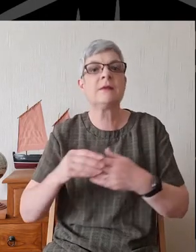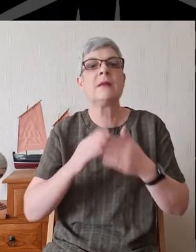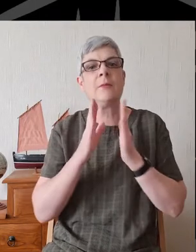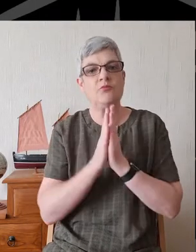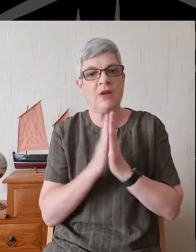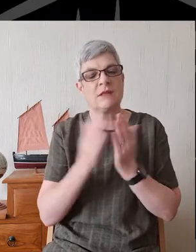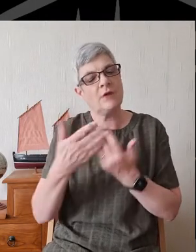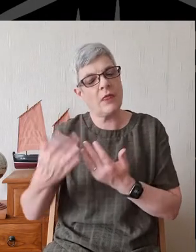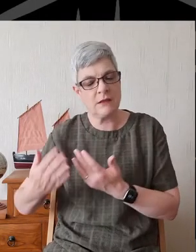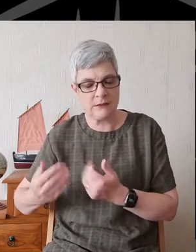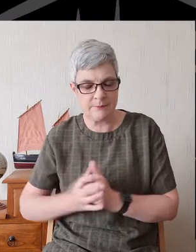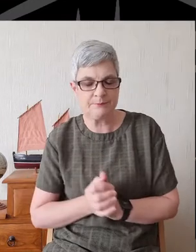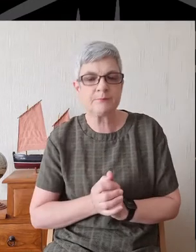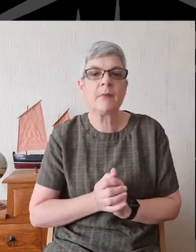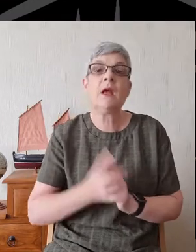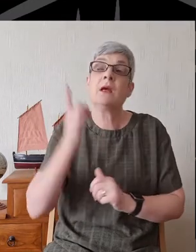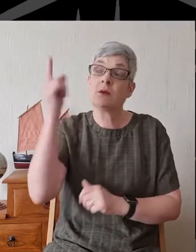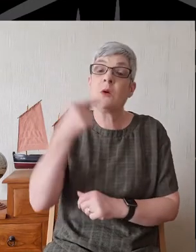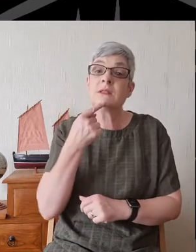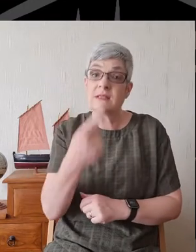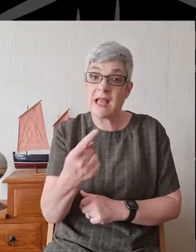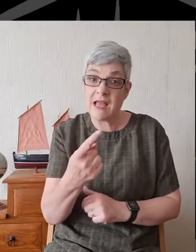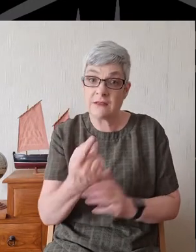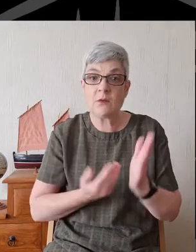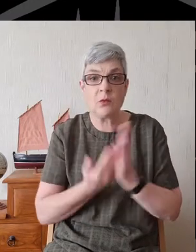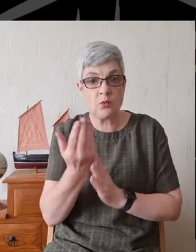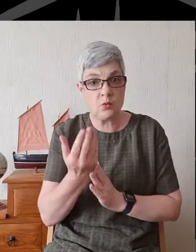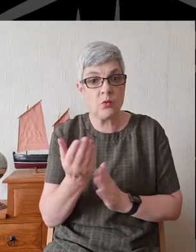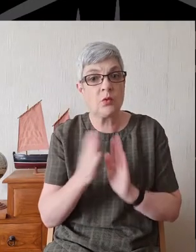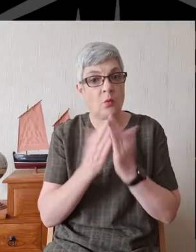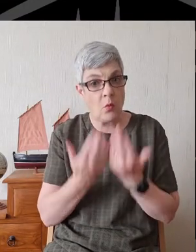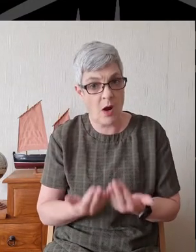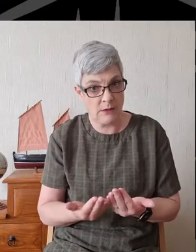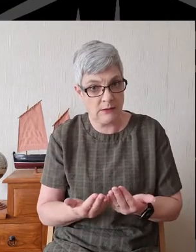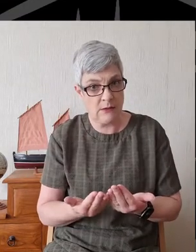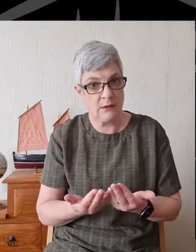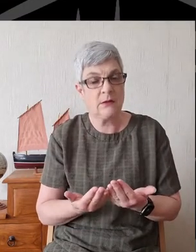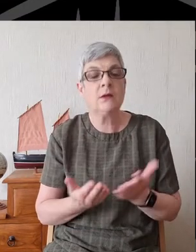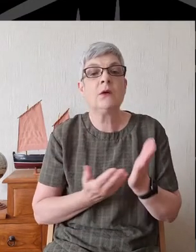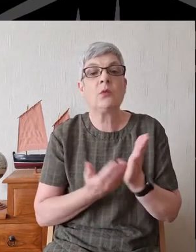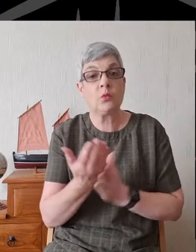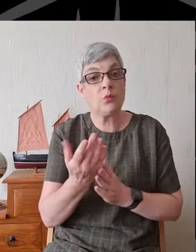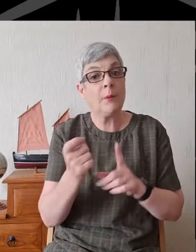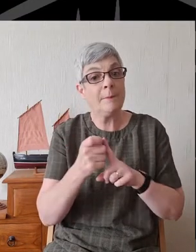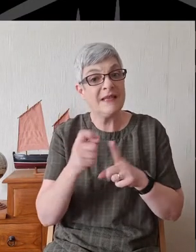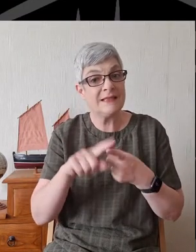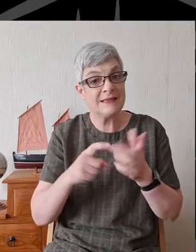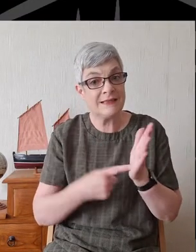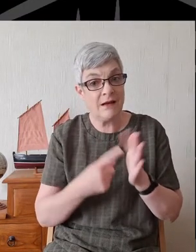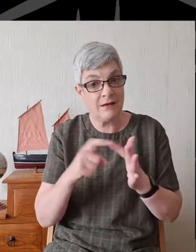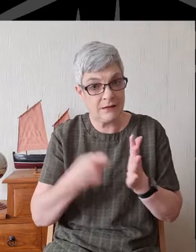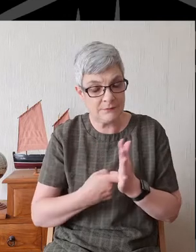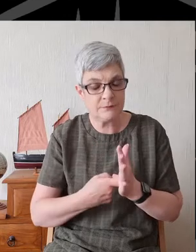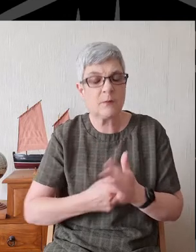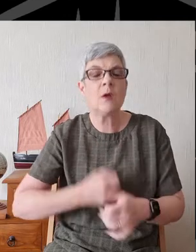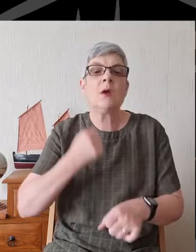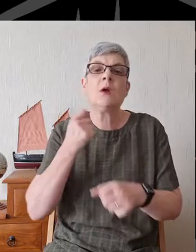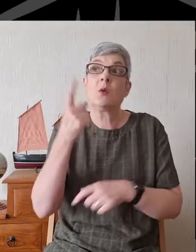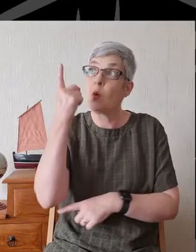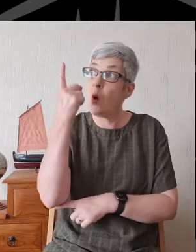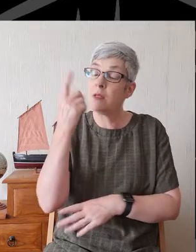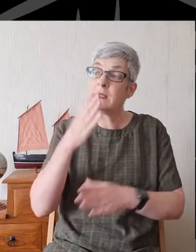God says, speaking to us in His Word through the Apostle Peter, that God is patient with you,